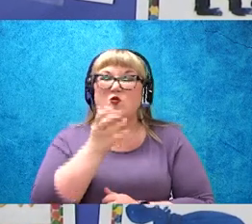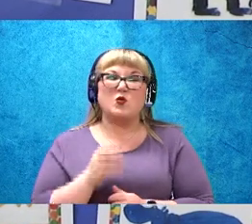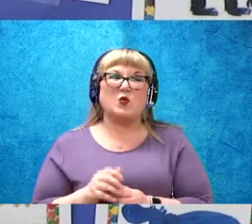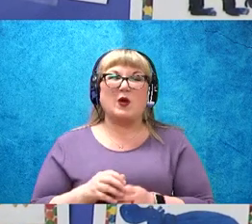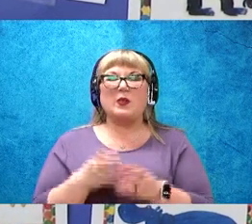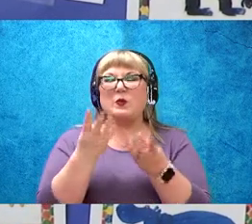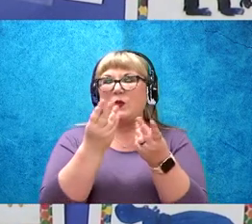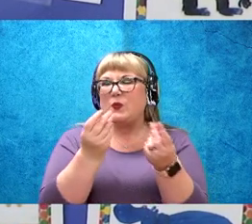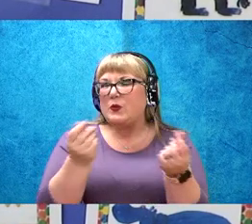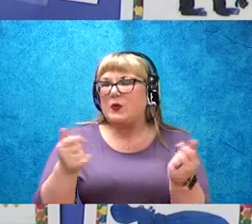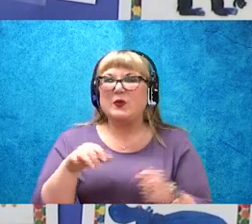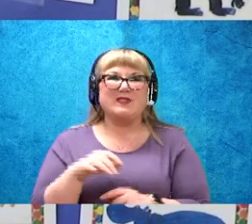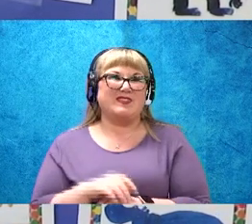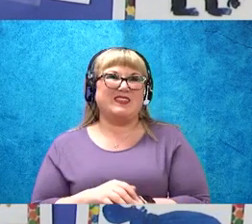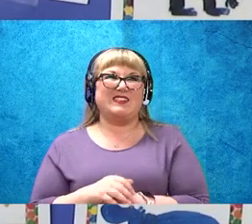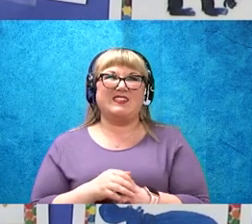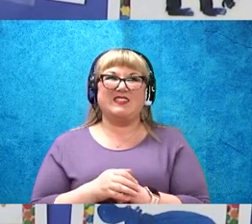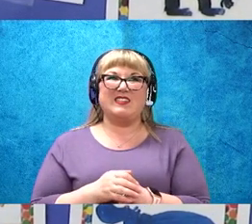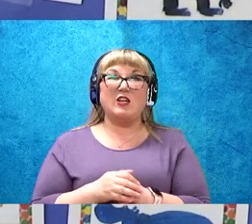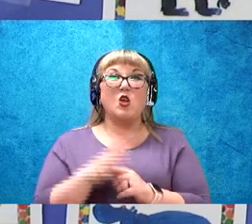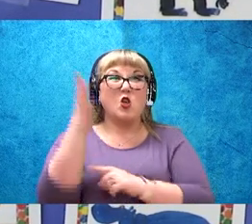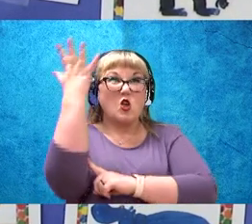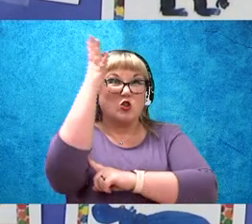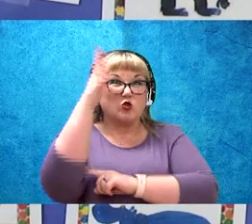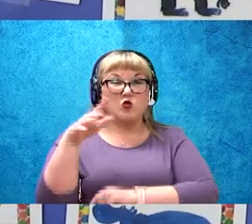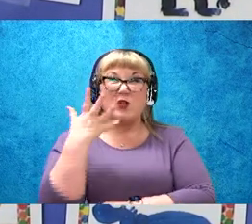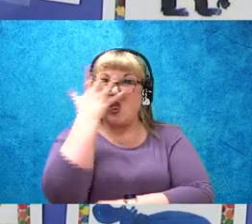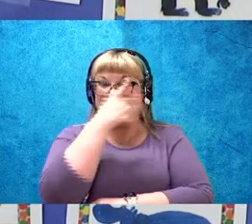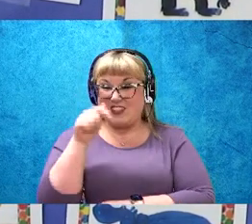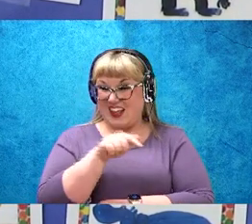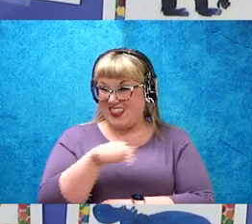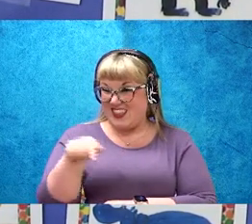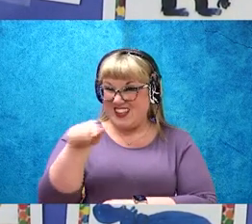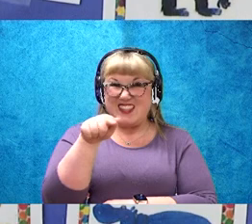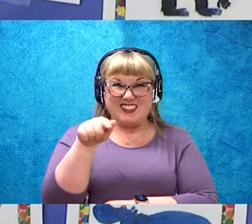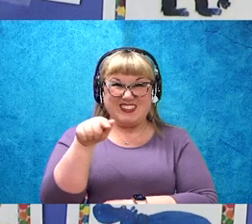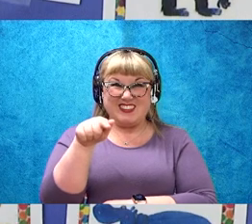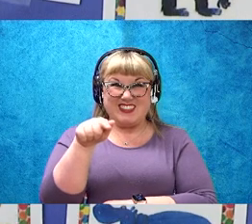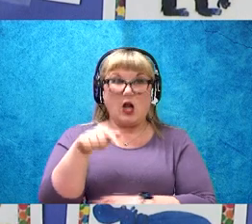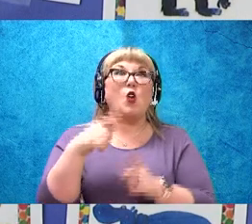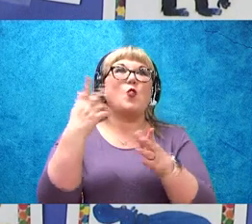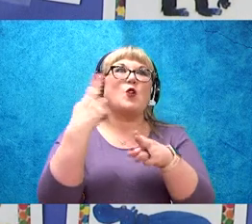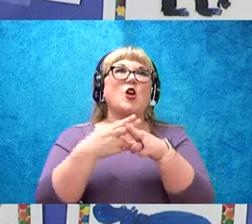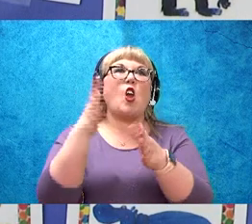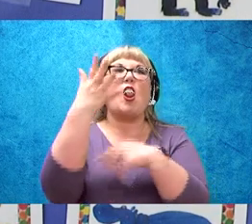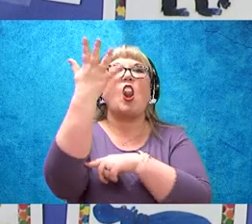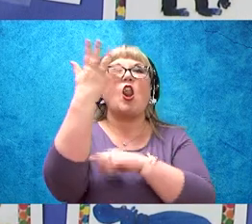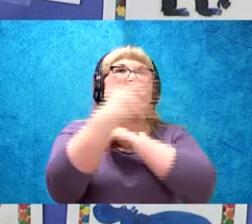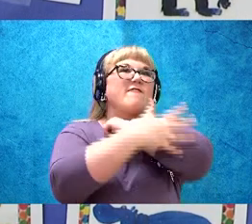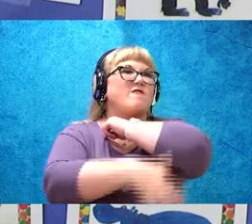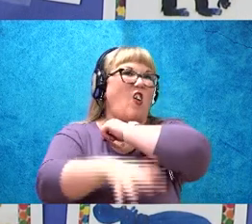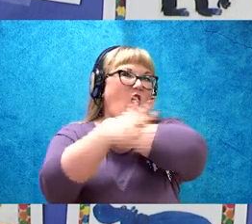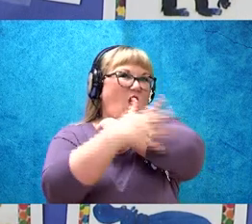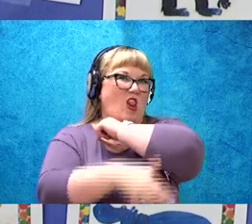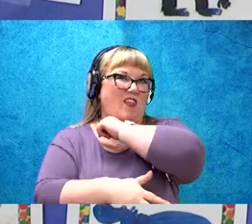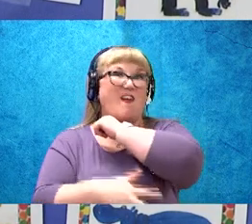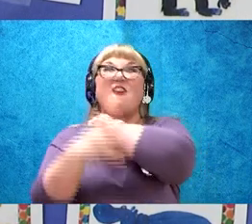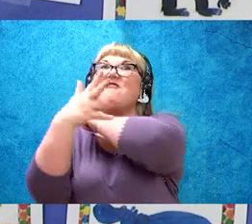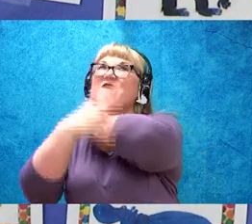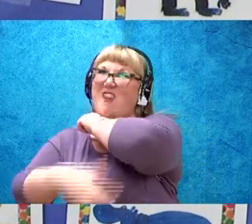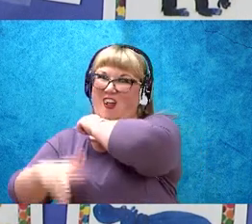golden color. And when the tree looks like this, we call it fall. Say fall. Fall.